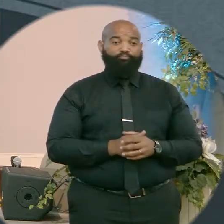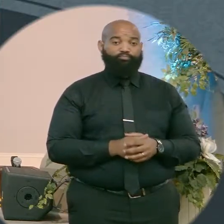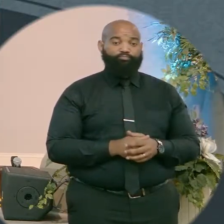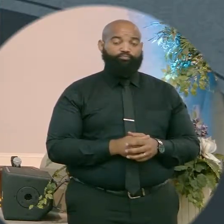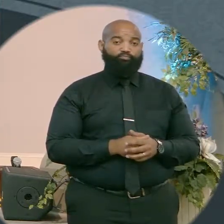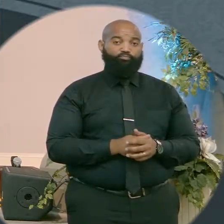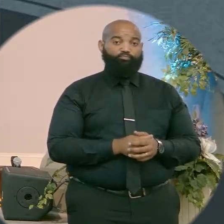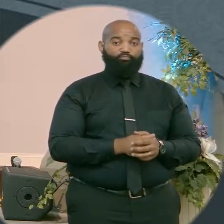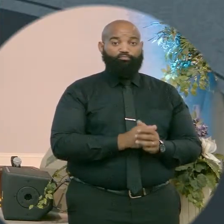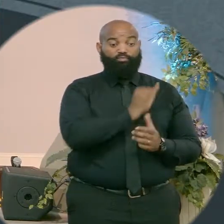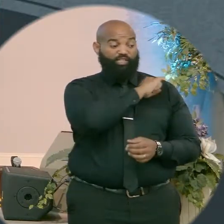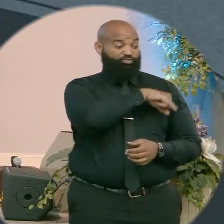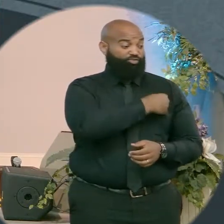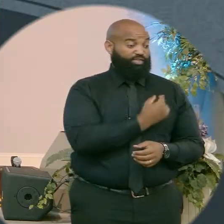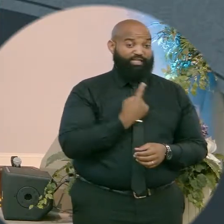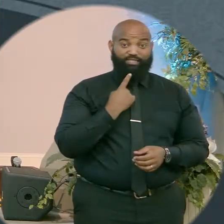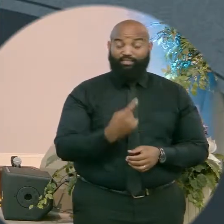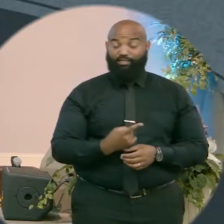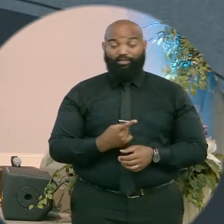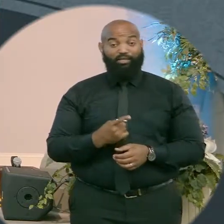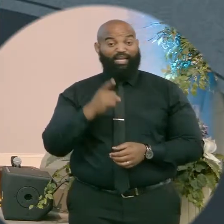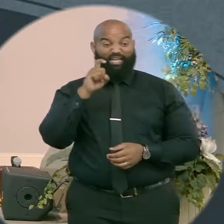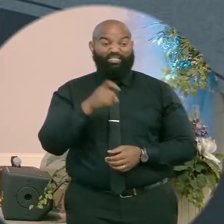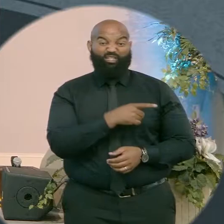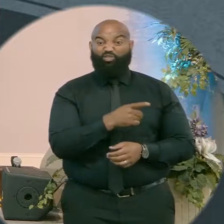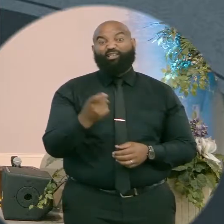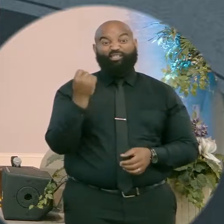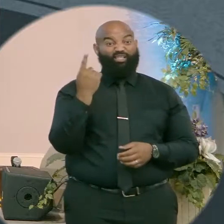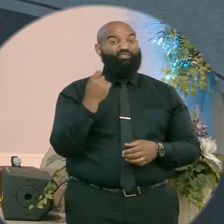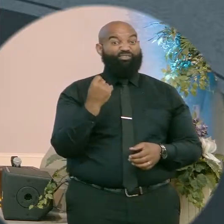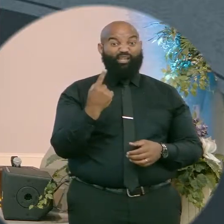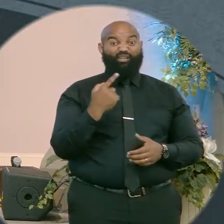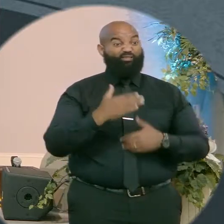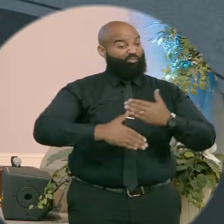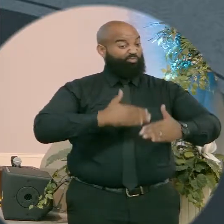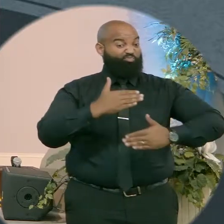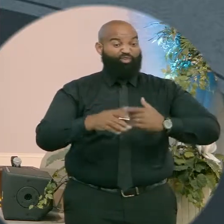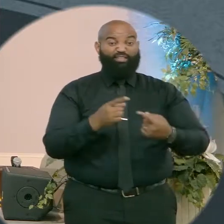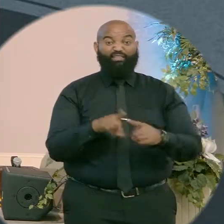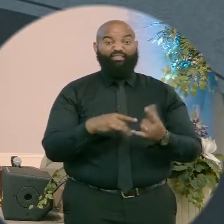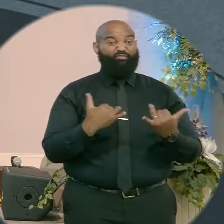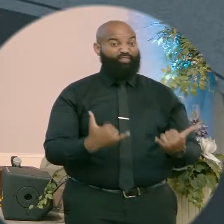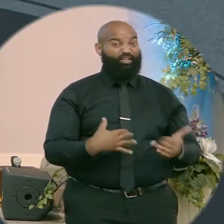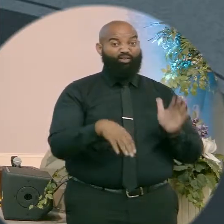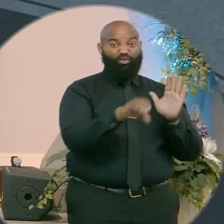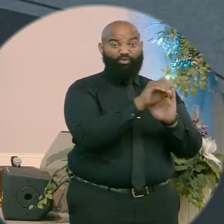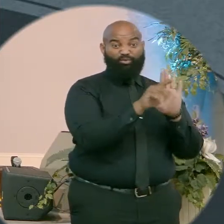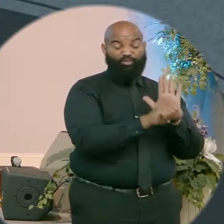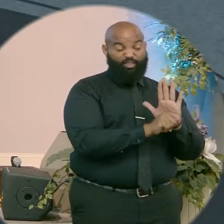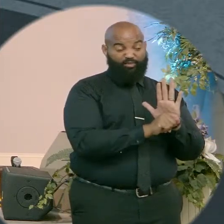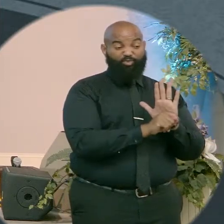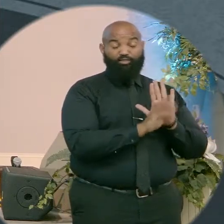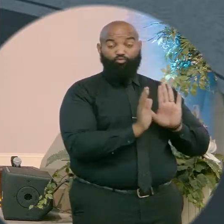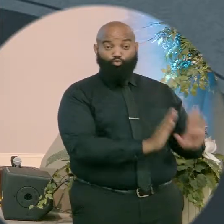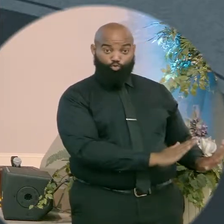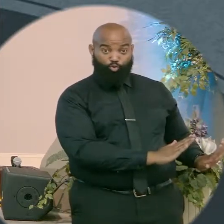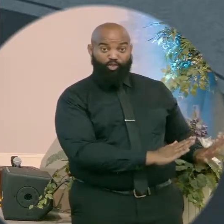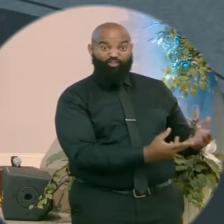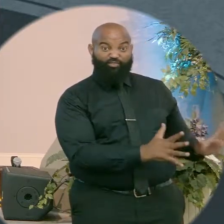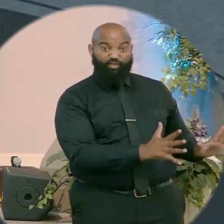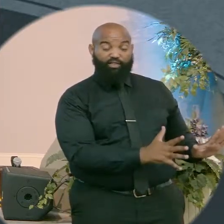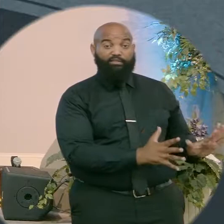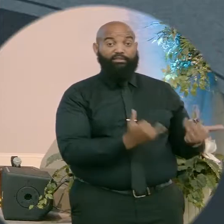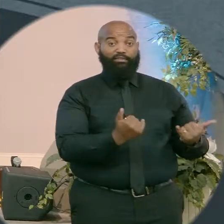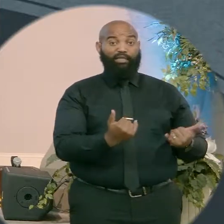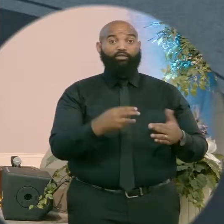story, letting them know that the process is shifting and that there's a thing you need to go through, a process you need to go through to